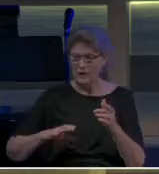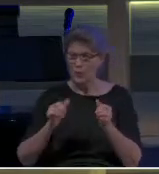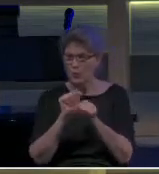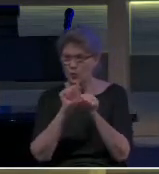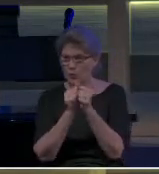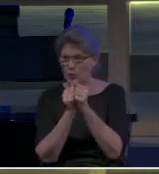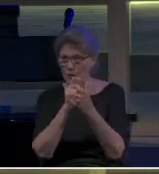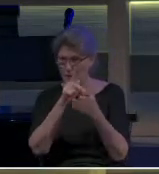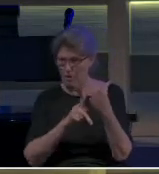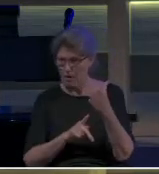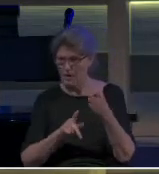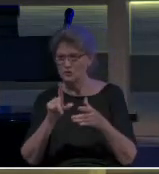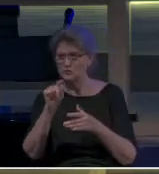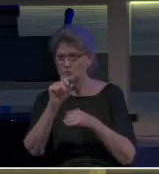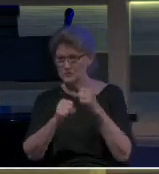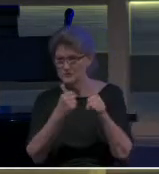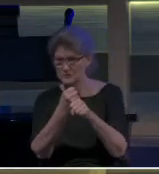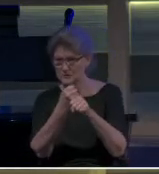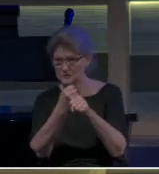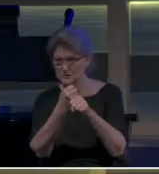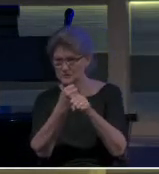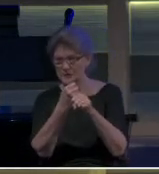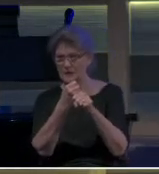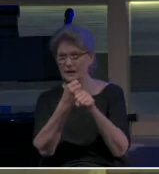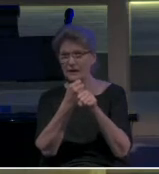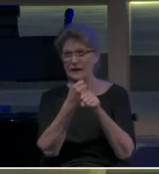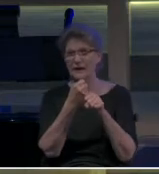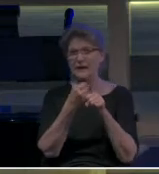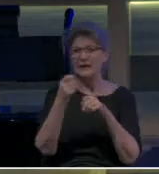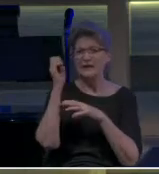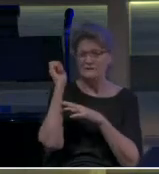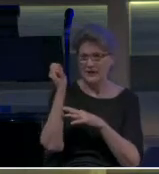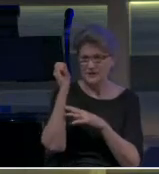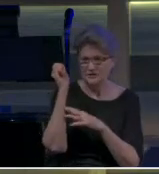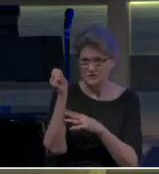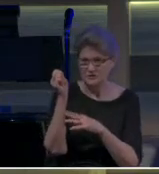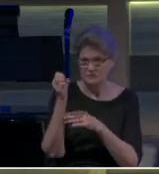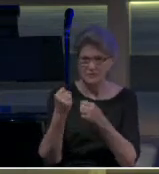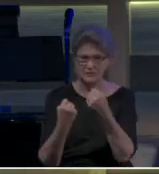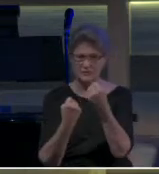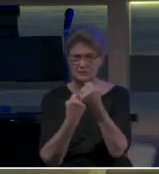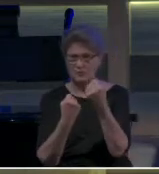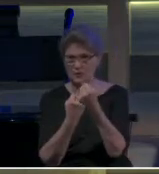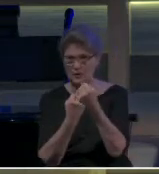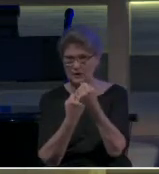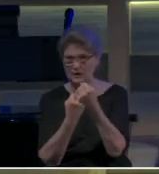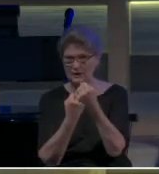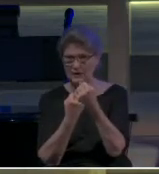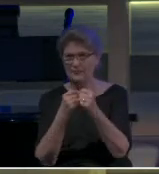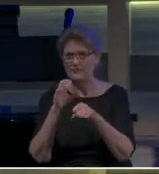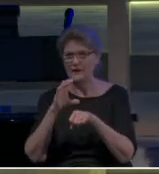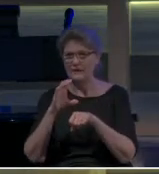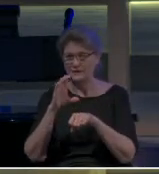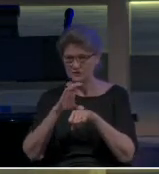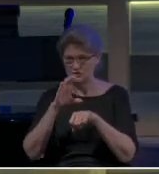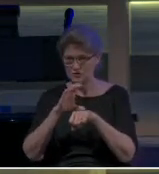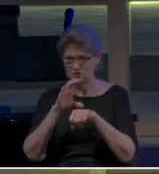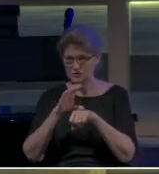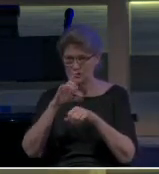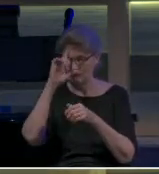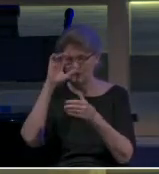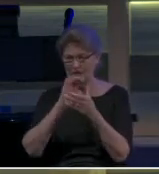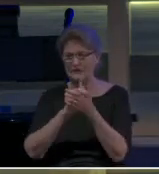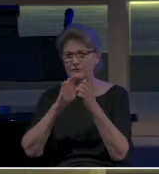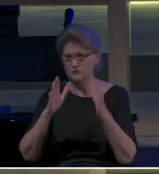with the Apostle Paul in frontline evangelism and in supporting the now existing believing communities